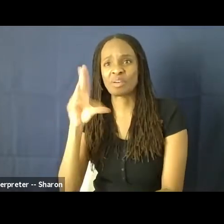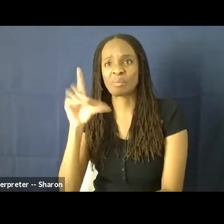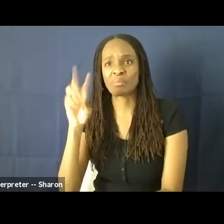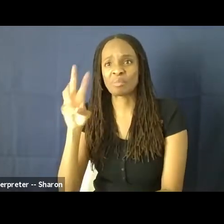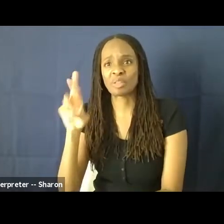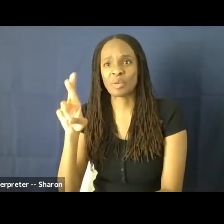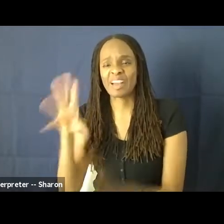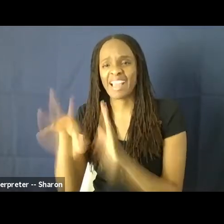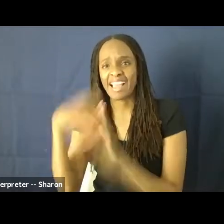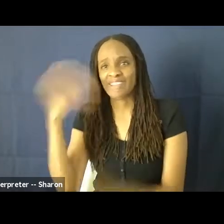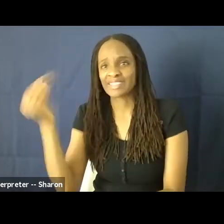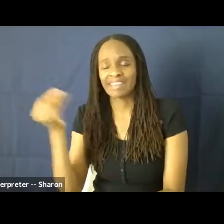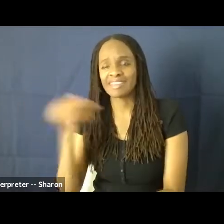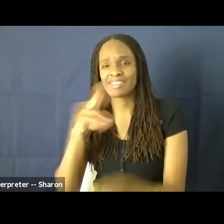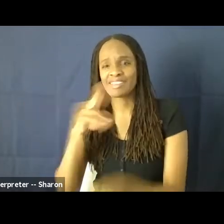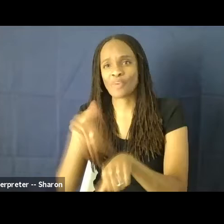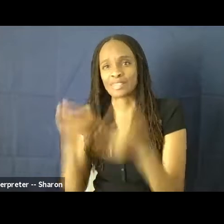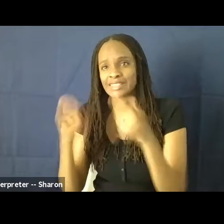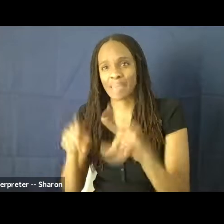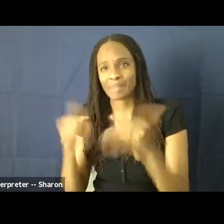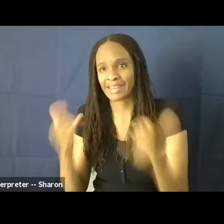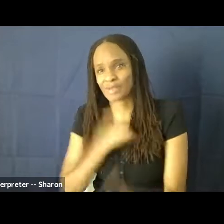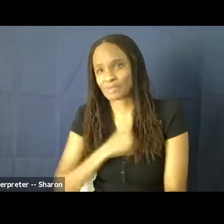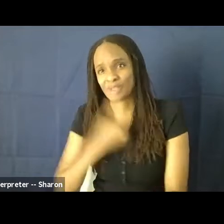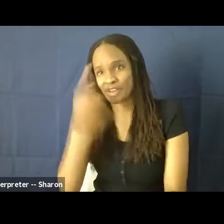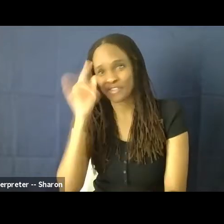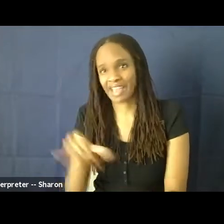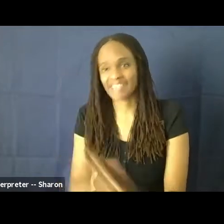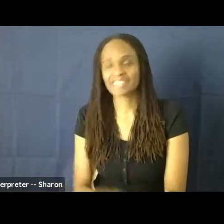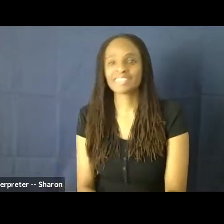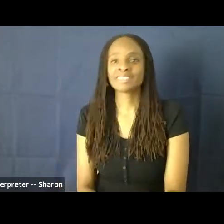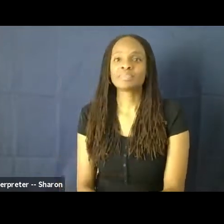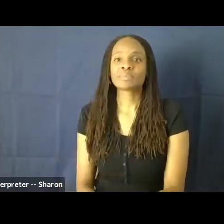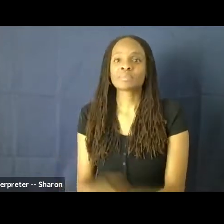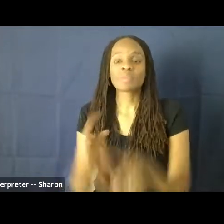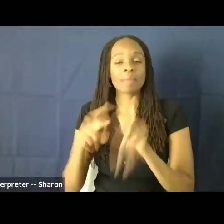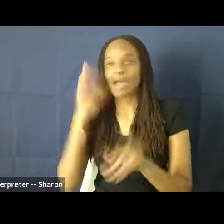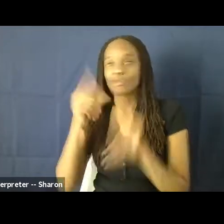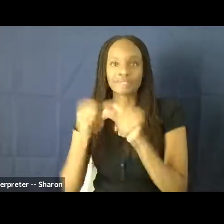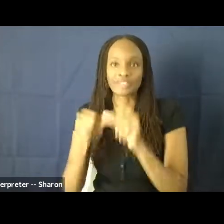Of course, it's happening right now. I'm sorry for that. But I will keep going.